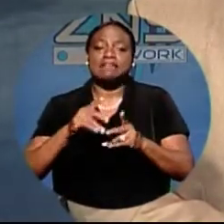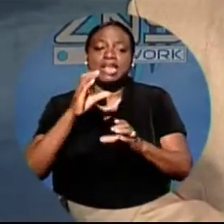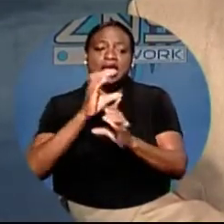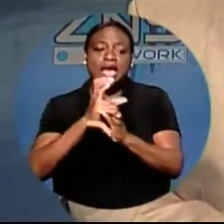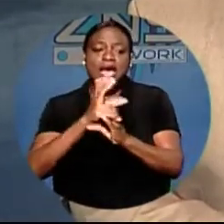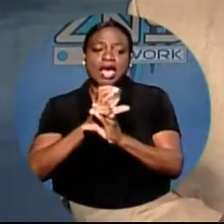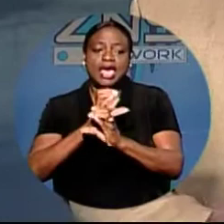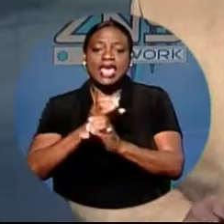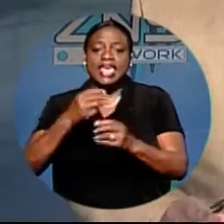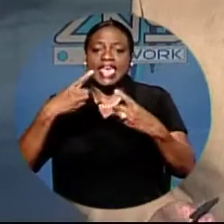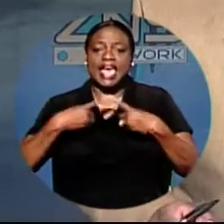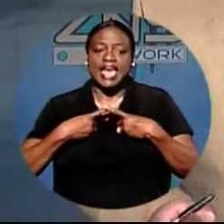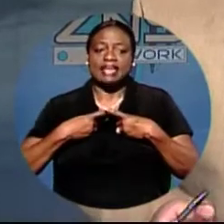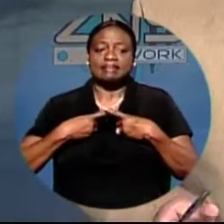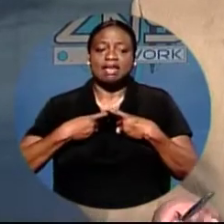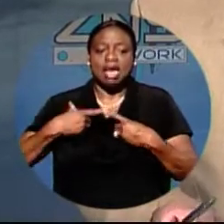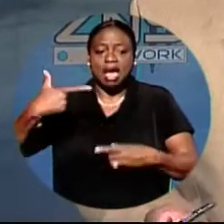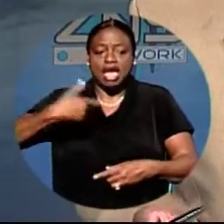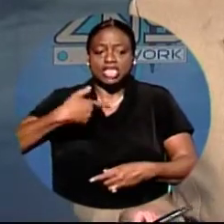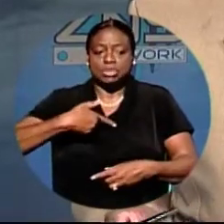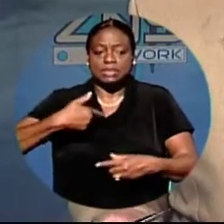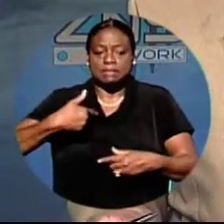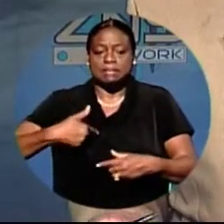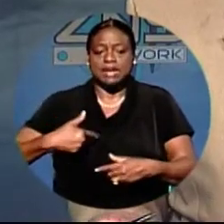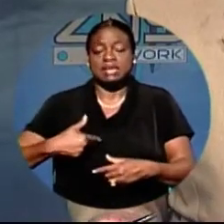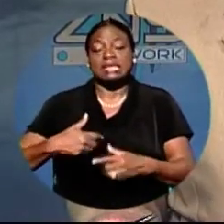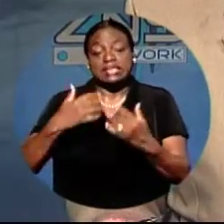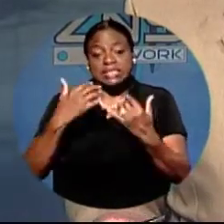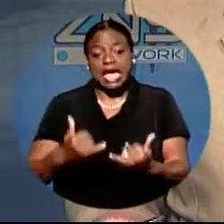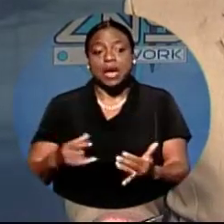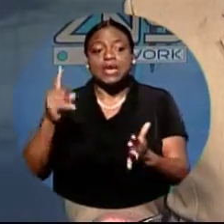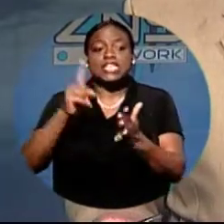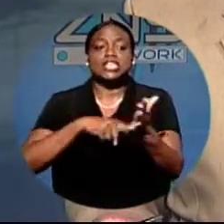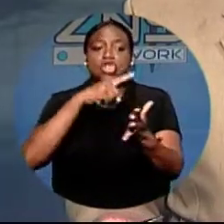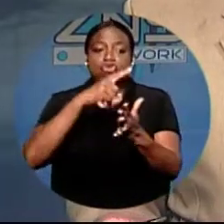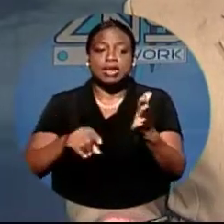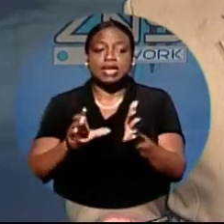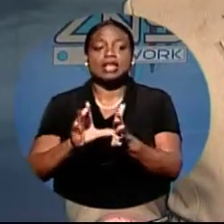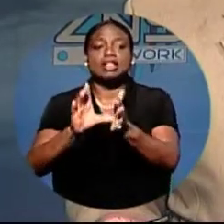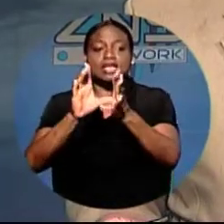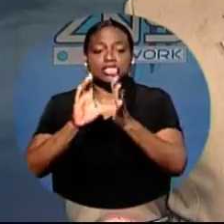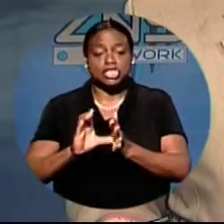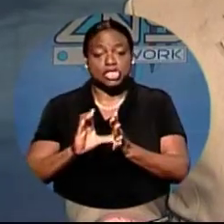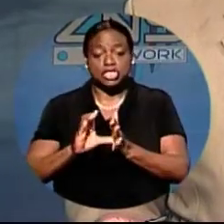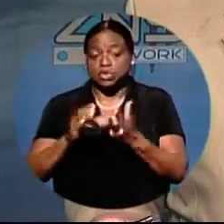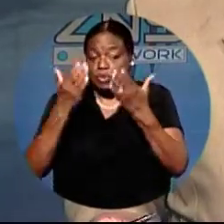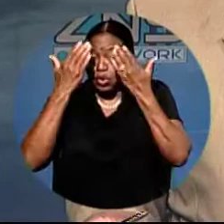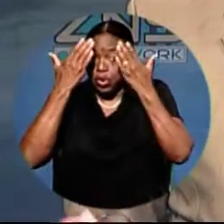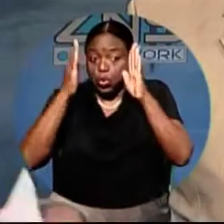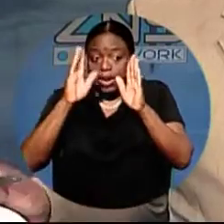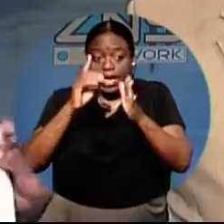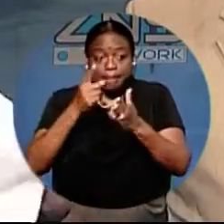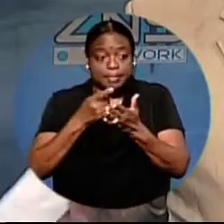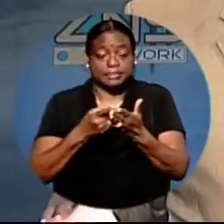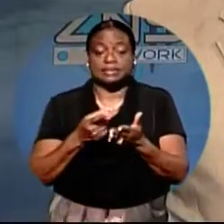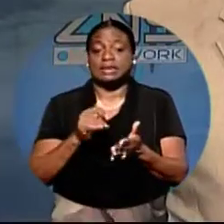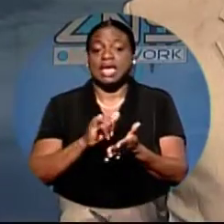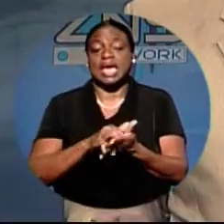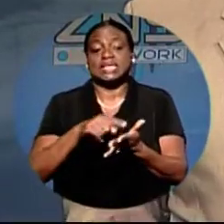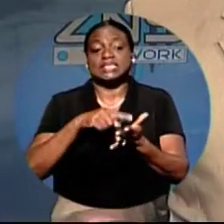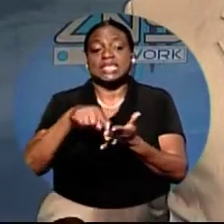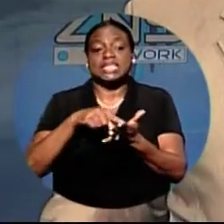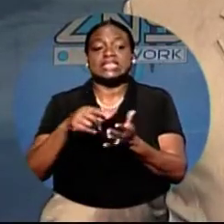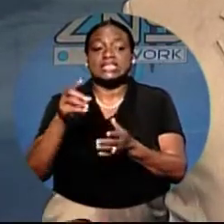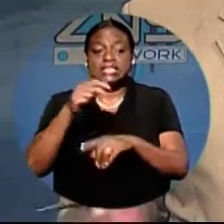to the upper body. He is now listed in critical condition. No other details on what transpired are available at this time, but police say they are also